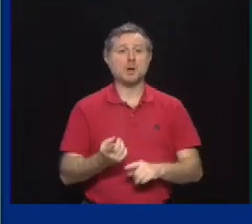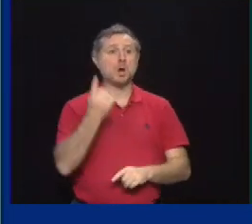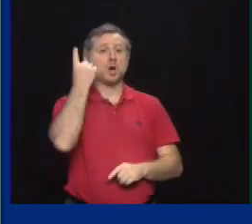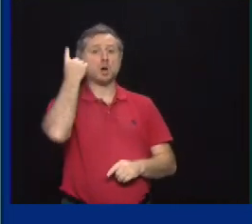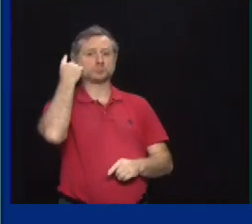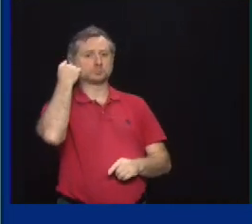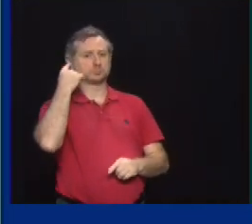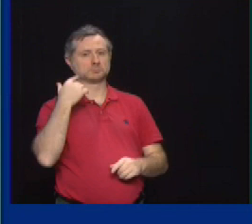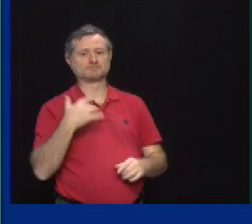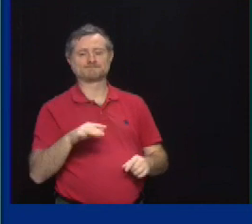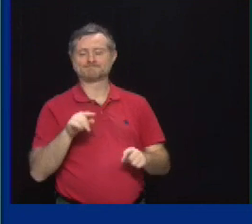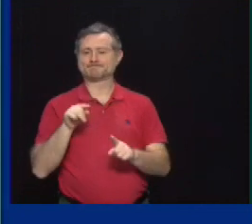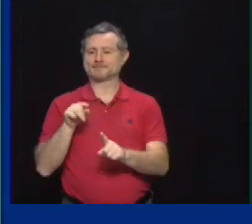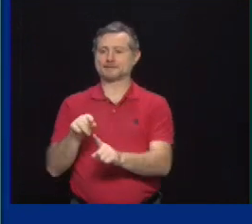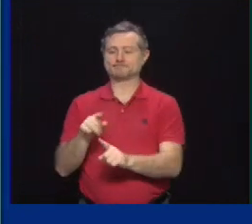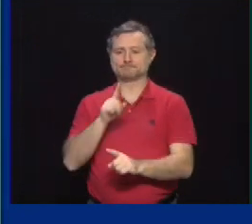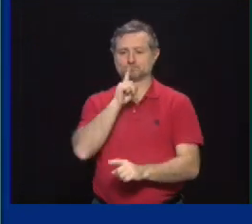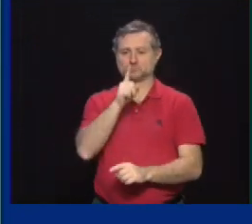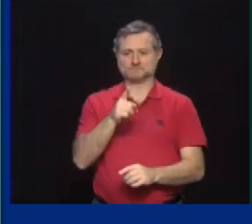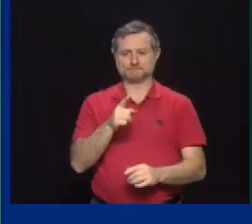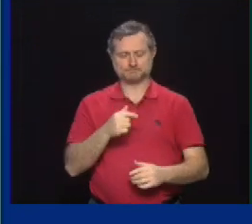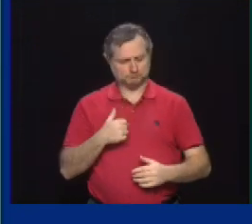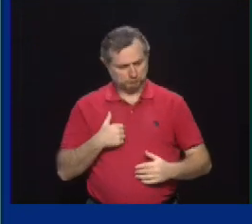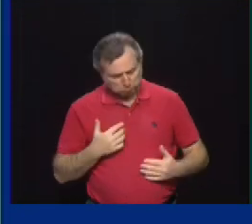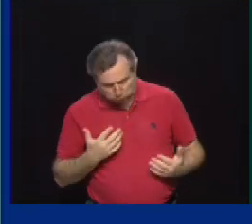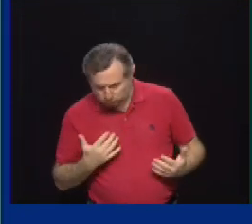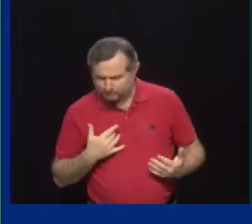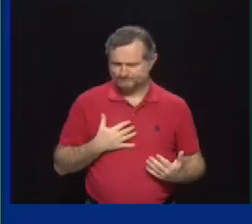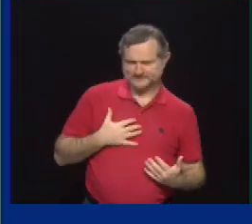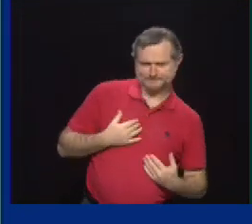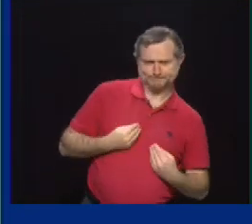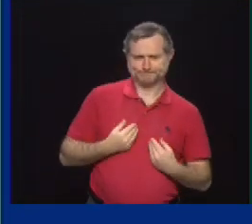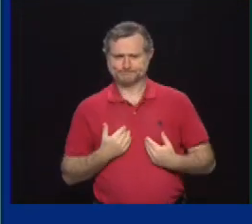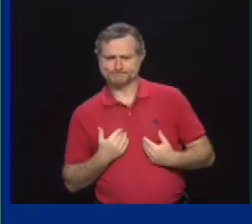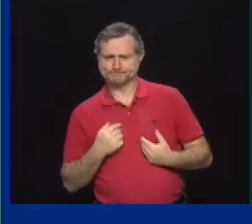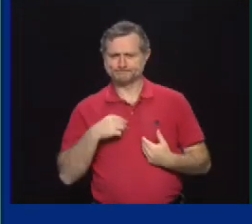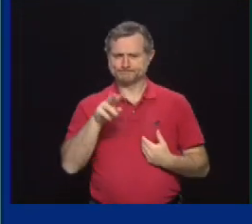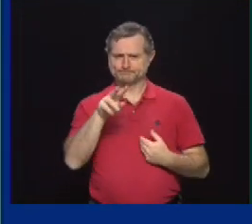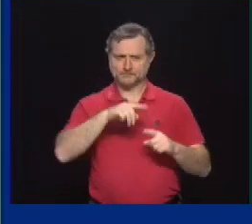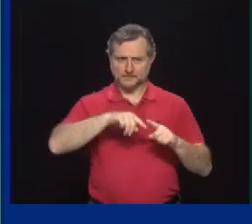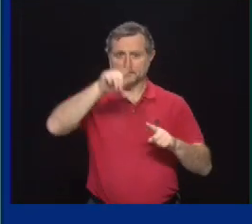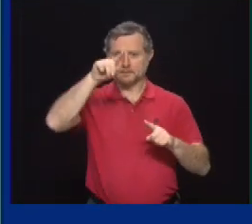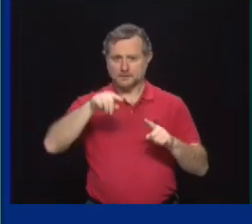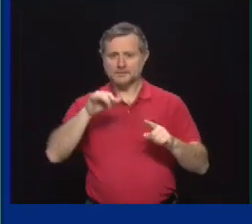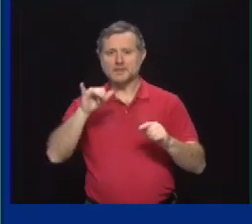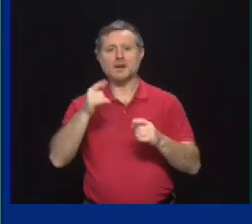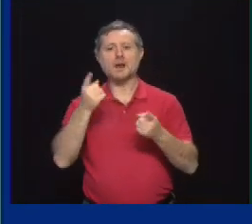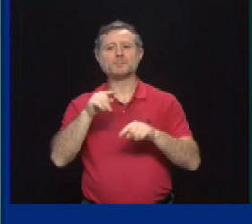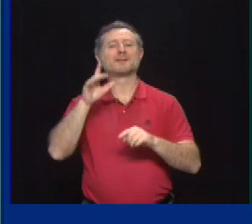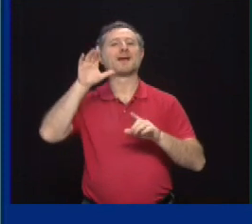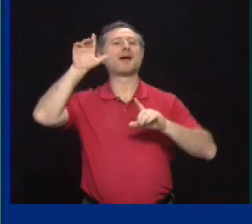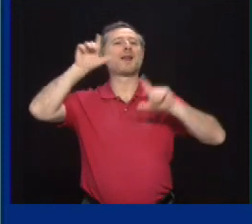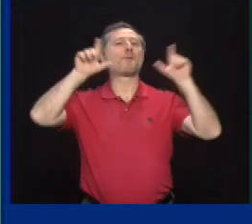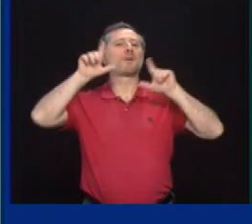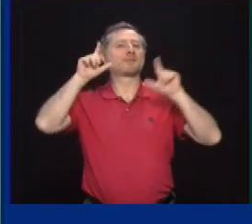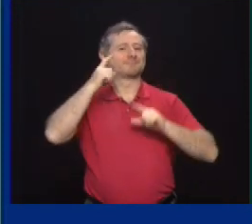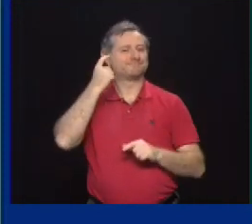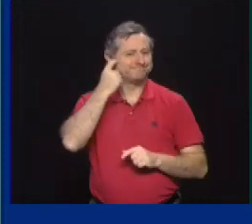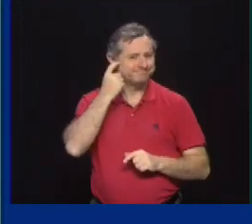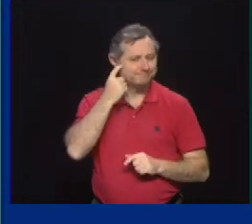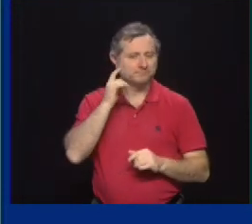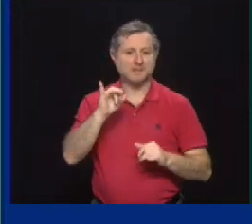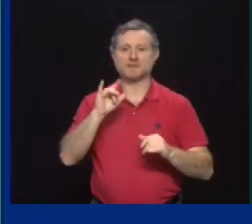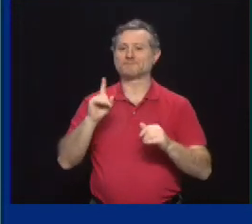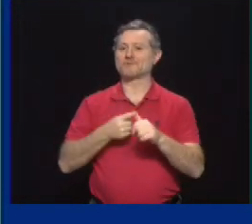night. That spike you see. That's what happened last year. Halloween, who would have thought, but that became the first date when our numbers